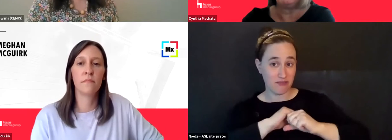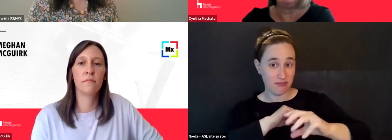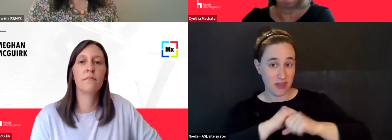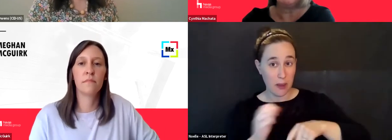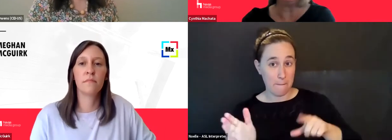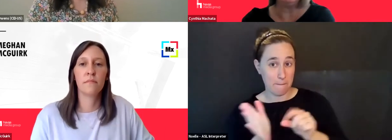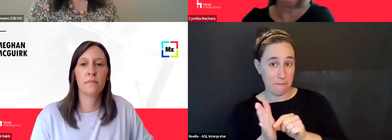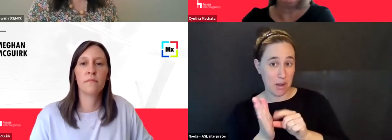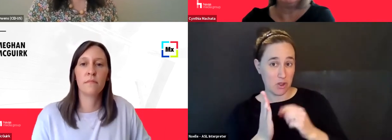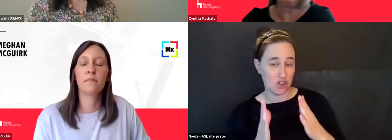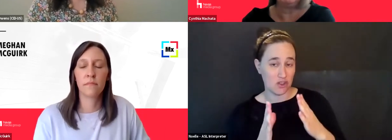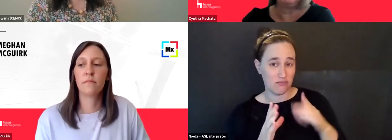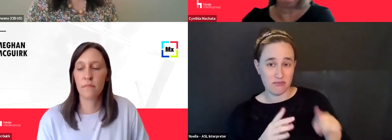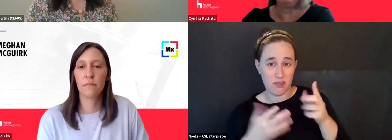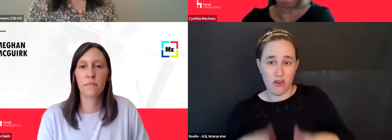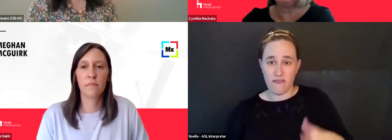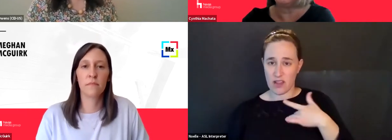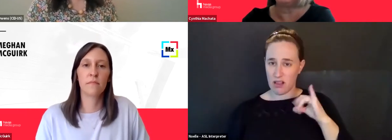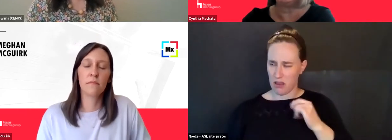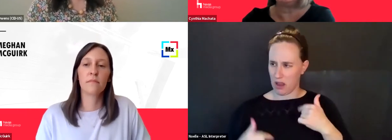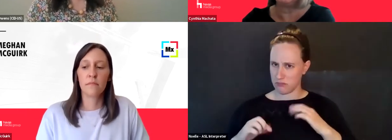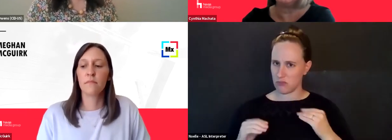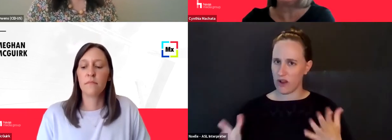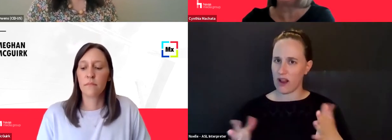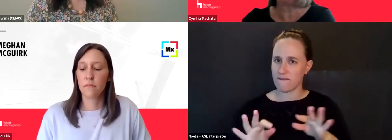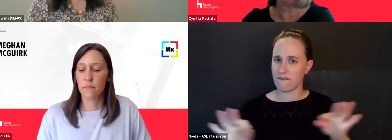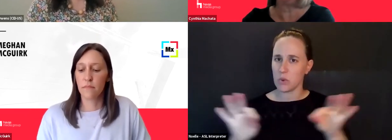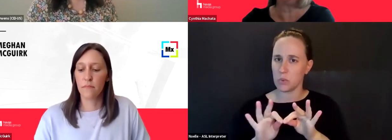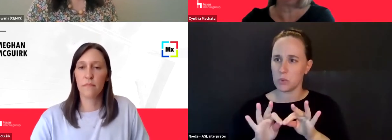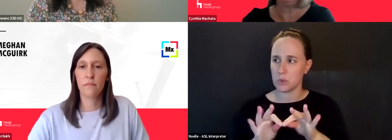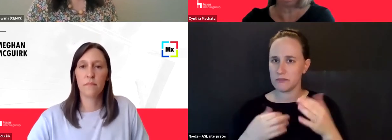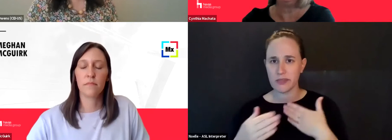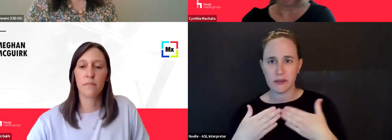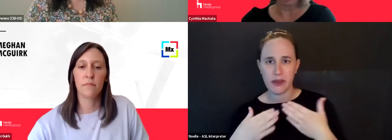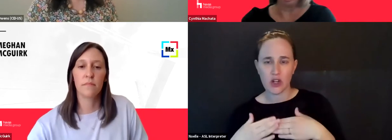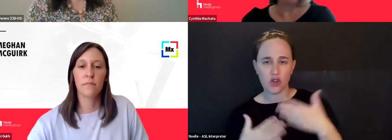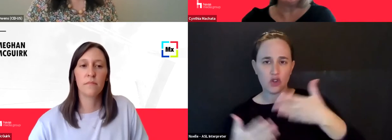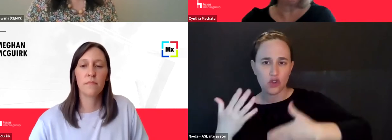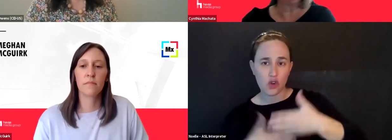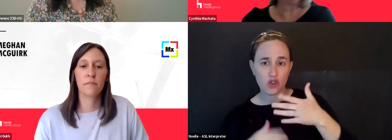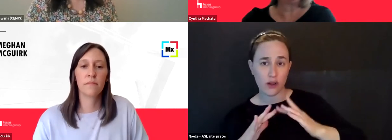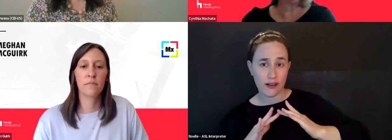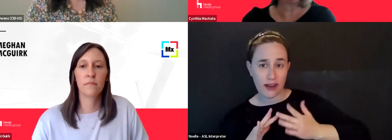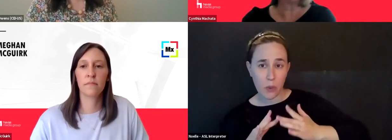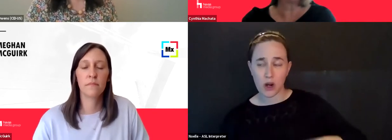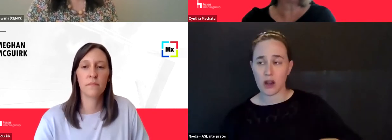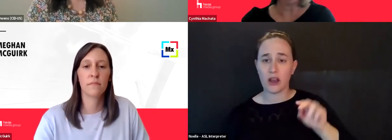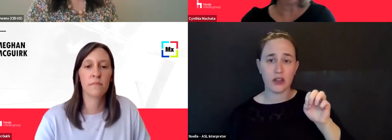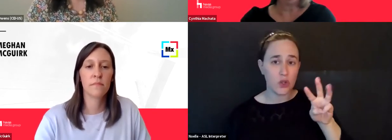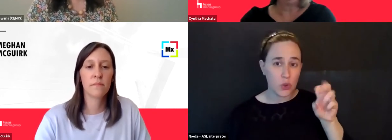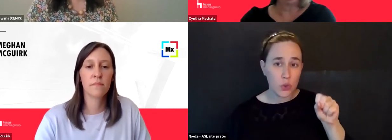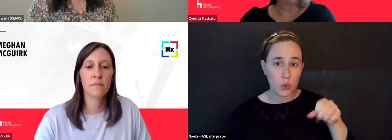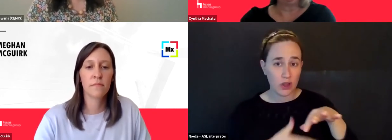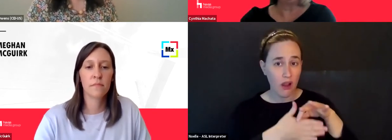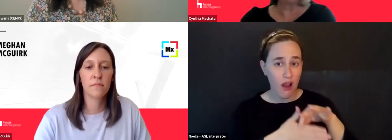providing value there, you know, it's whether it's a social network or it's, you know, news content or whatever it is, it's